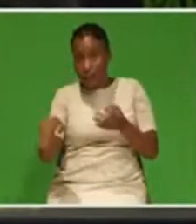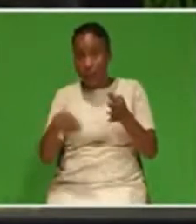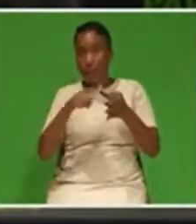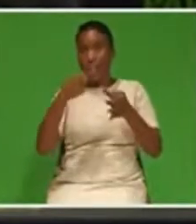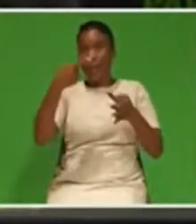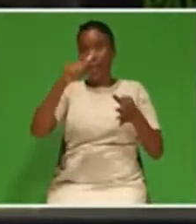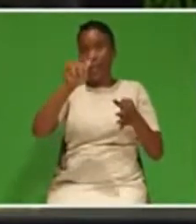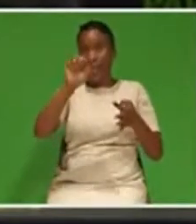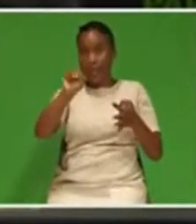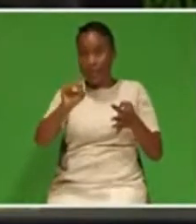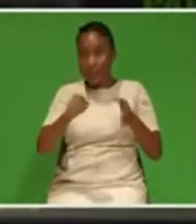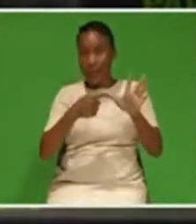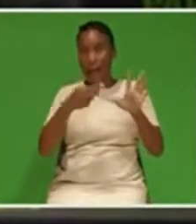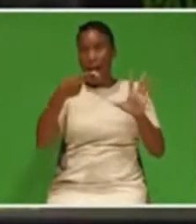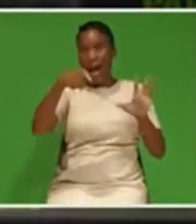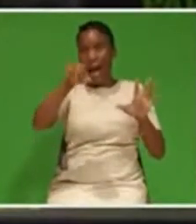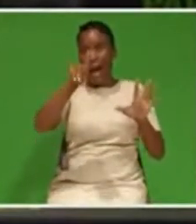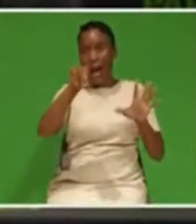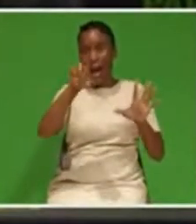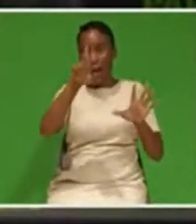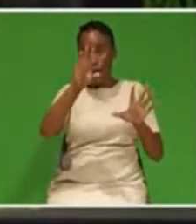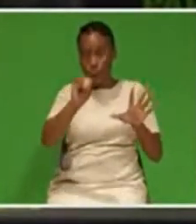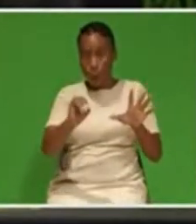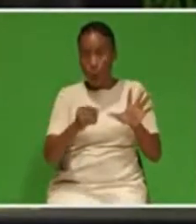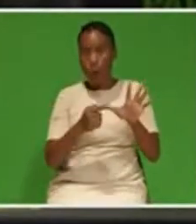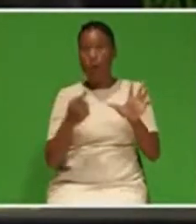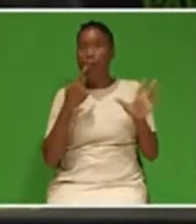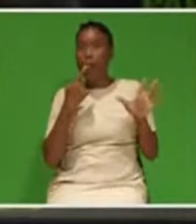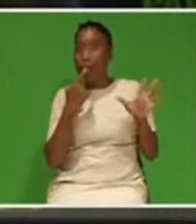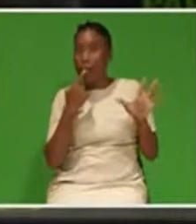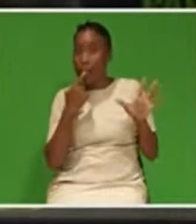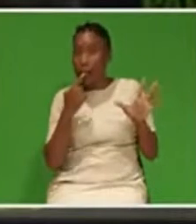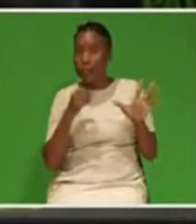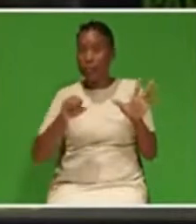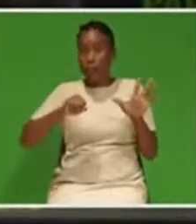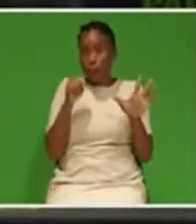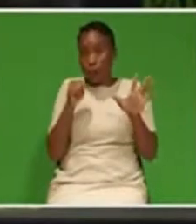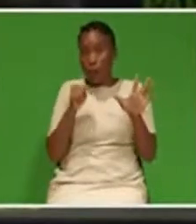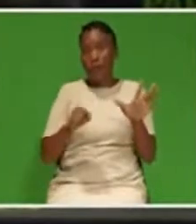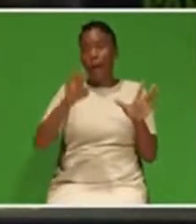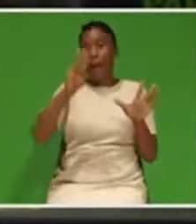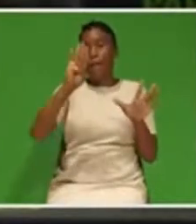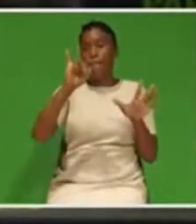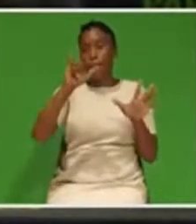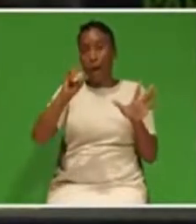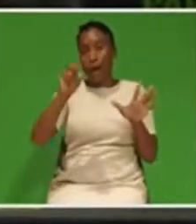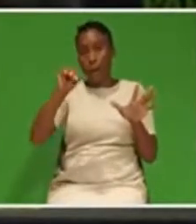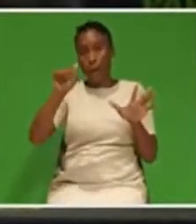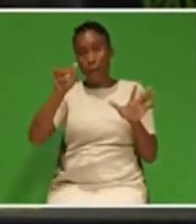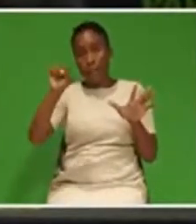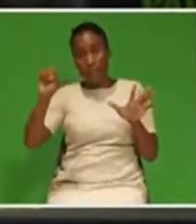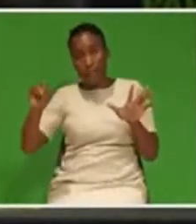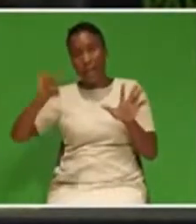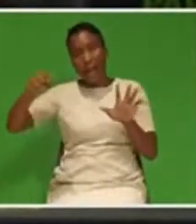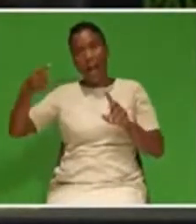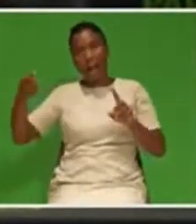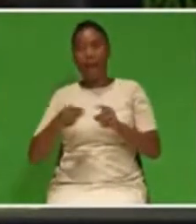hydro, battery storage, biomass, and other forms of energy.